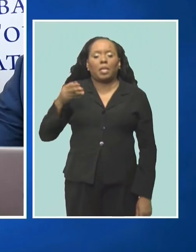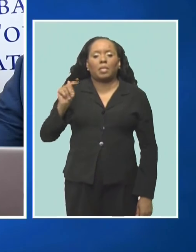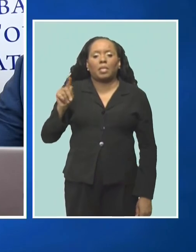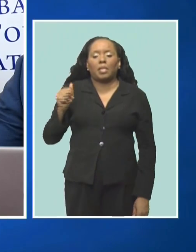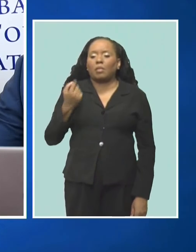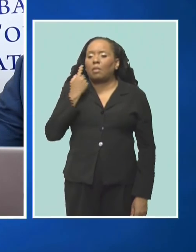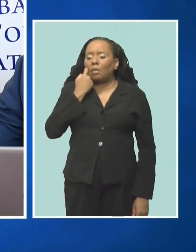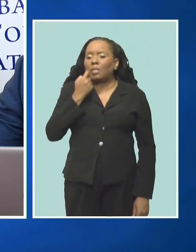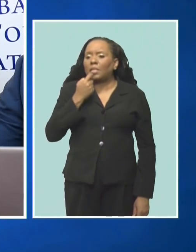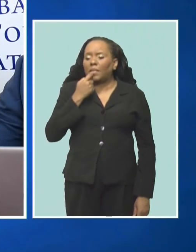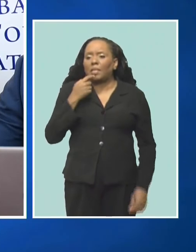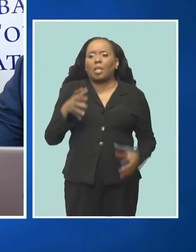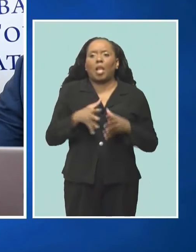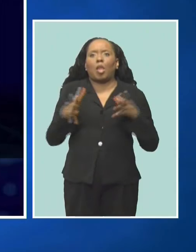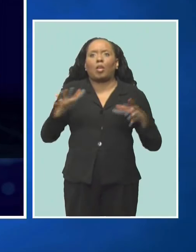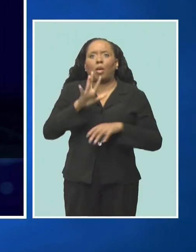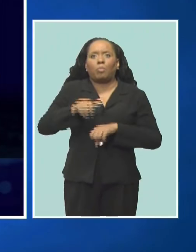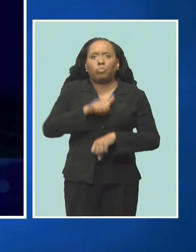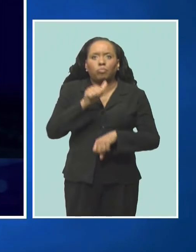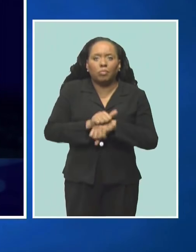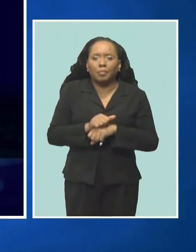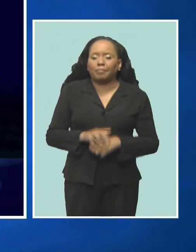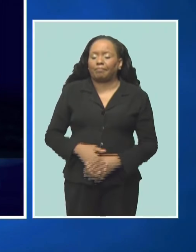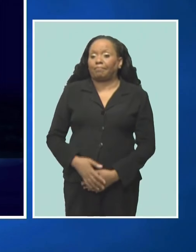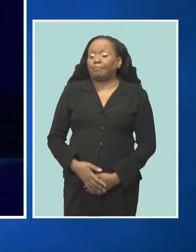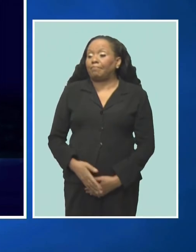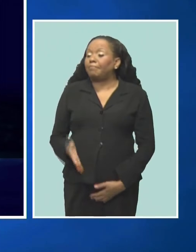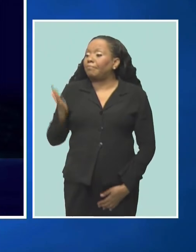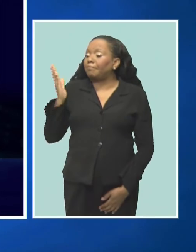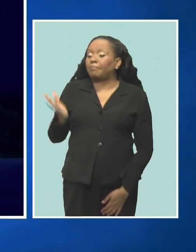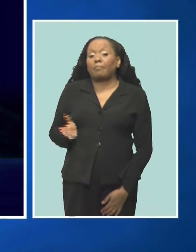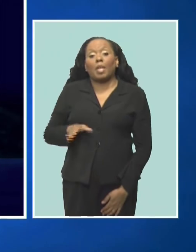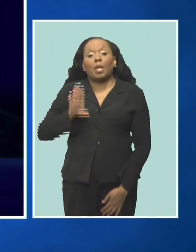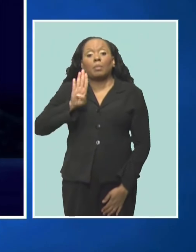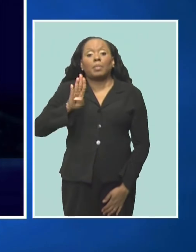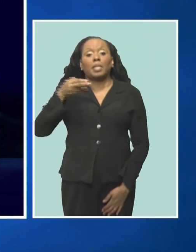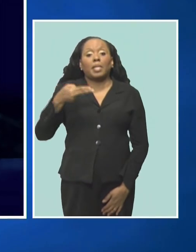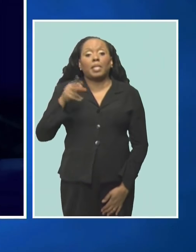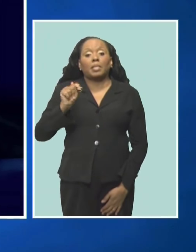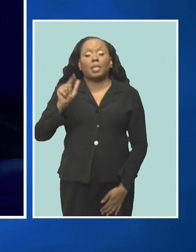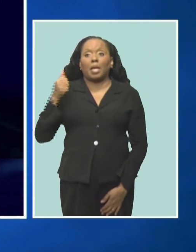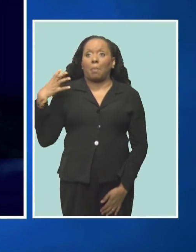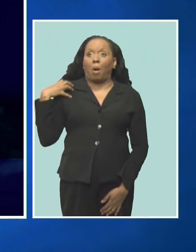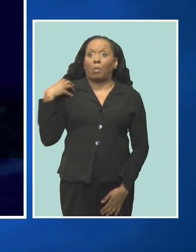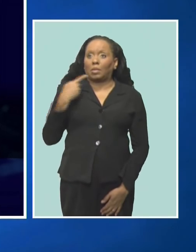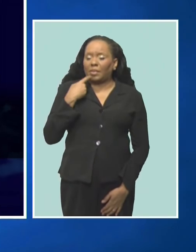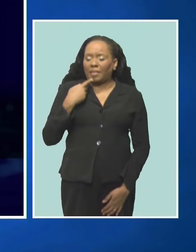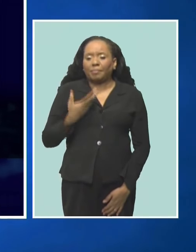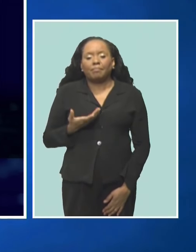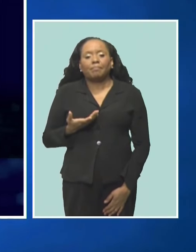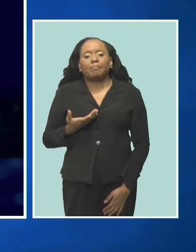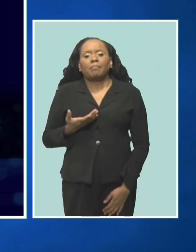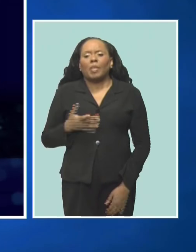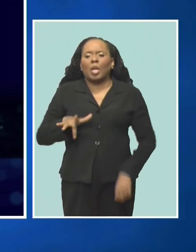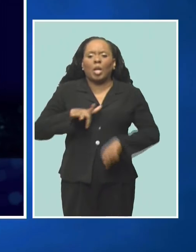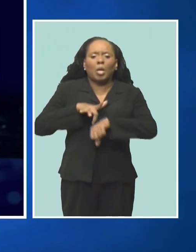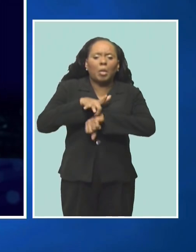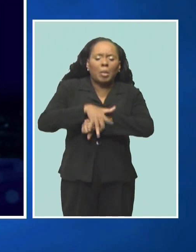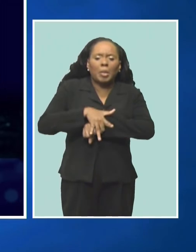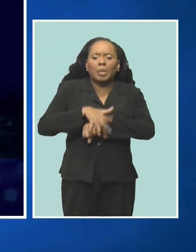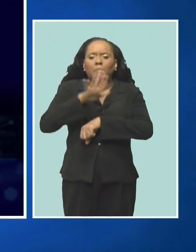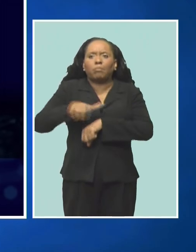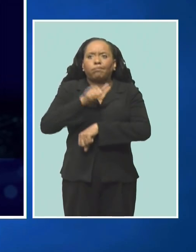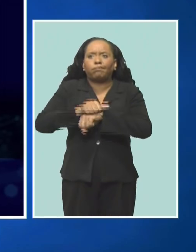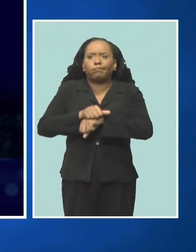Association, Javon Griffith. Griffith reported that, I quote, forward bookings from major